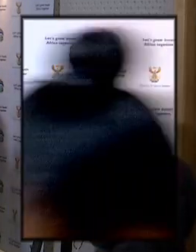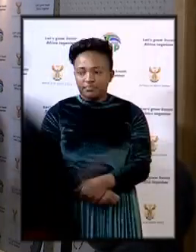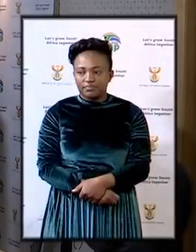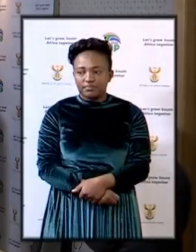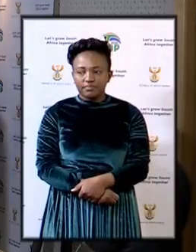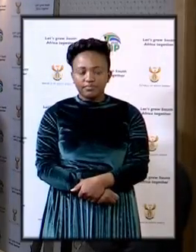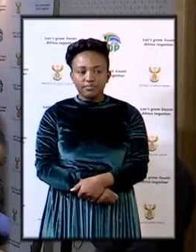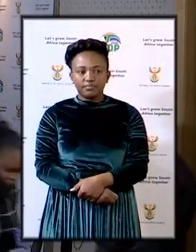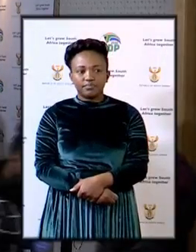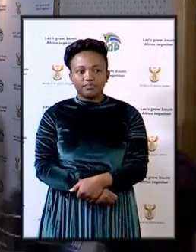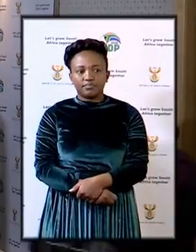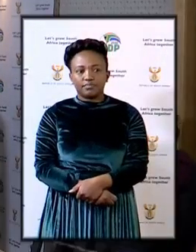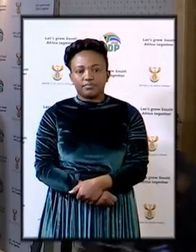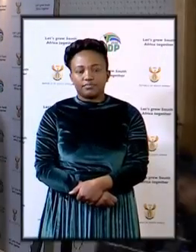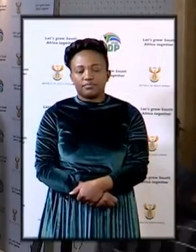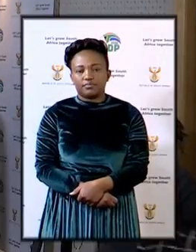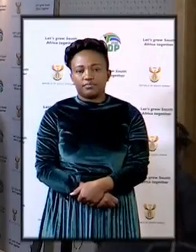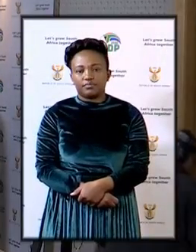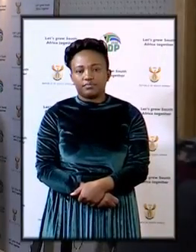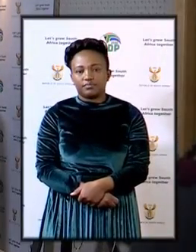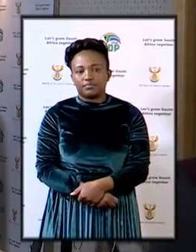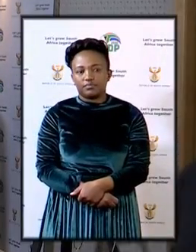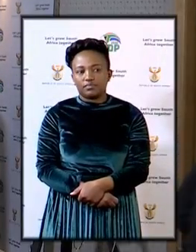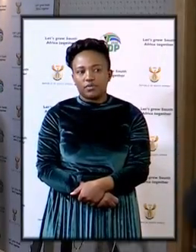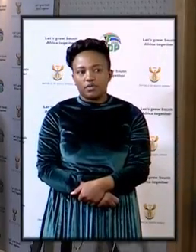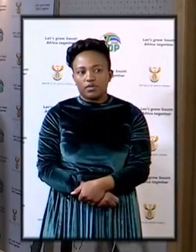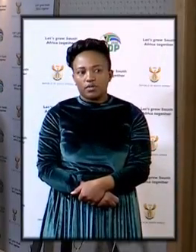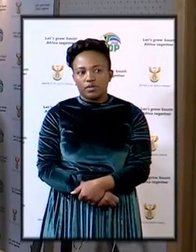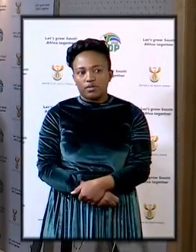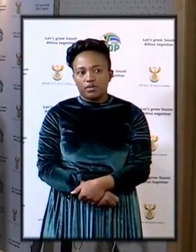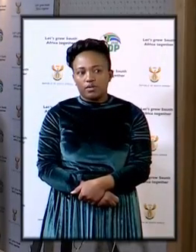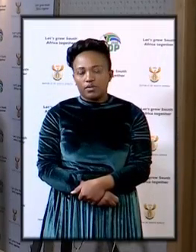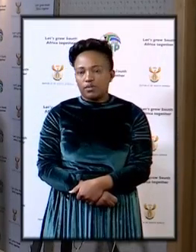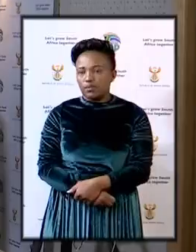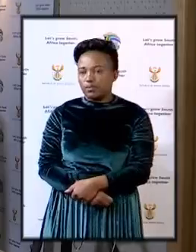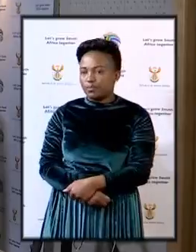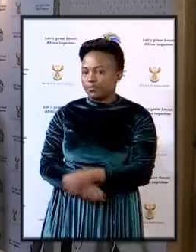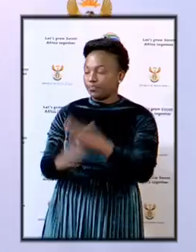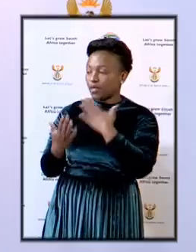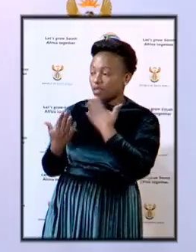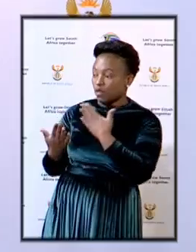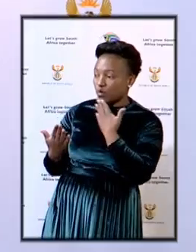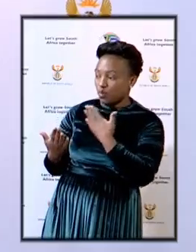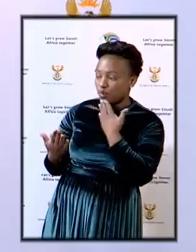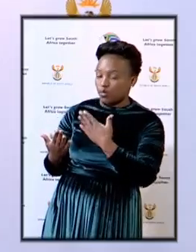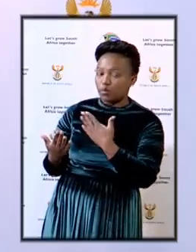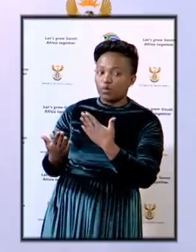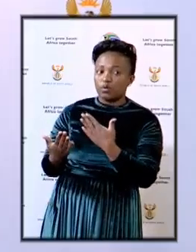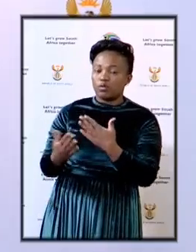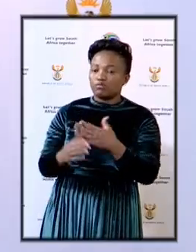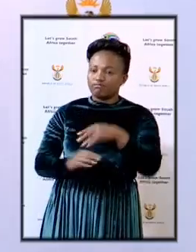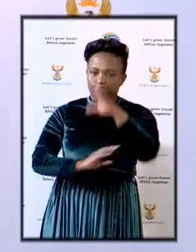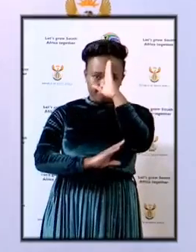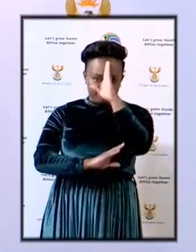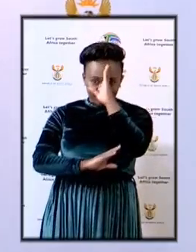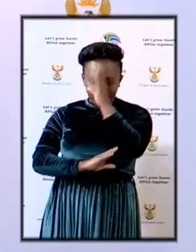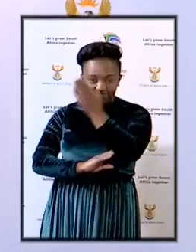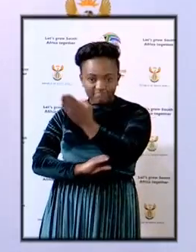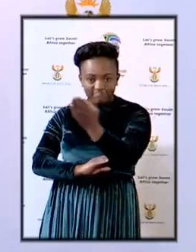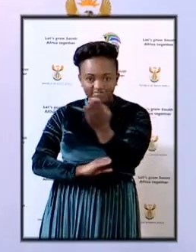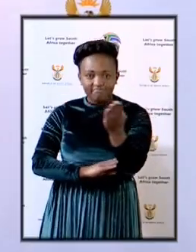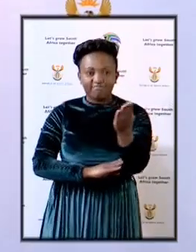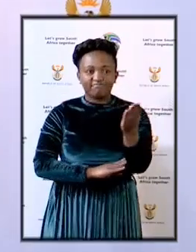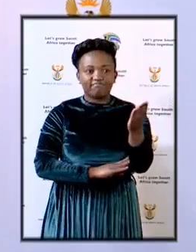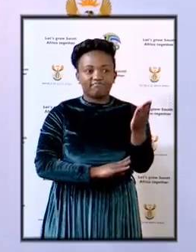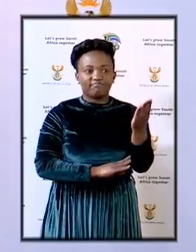Thank you very much, Brigadier. Good afternoon